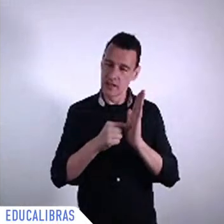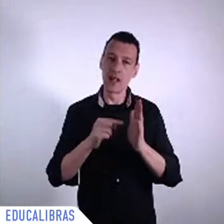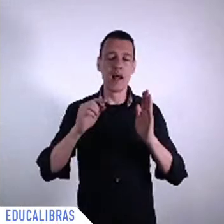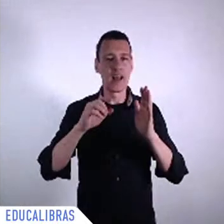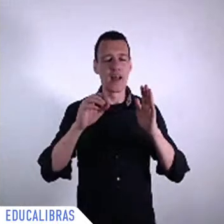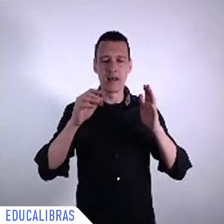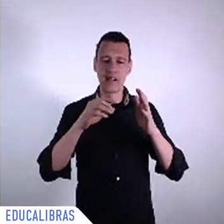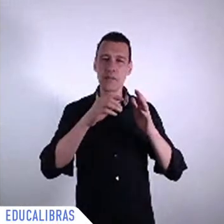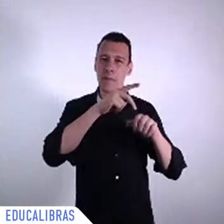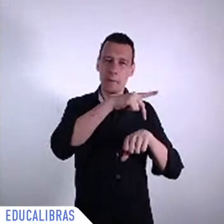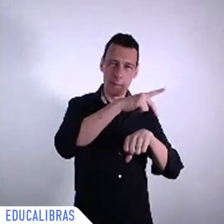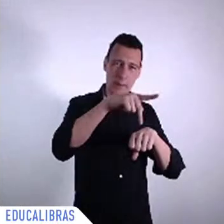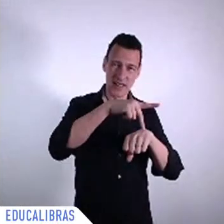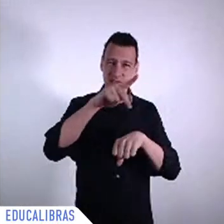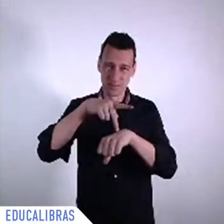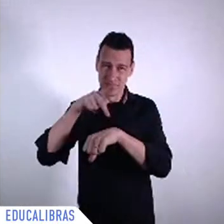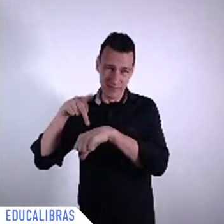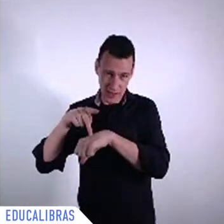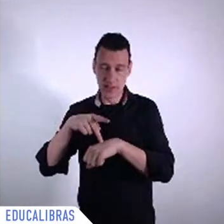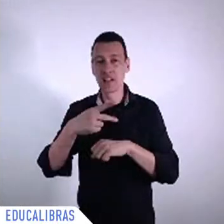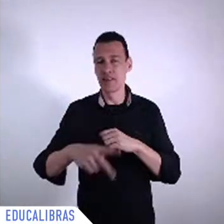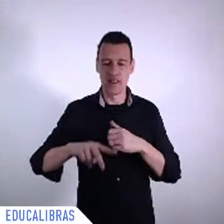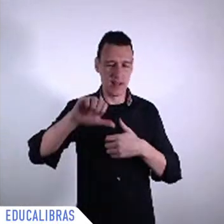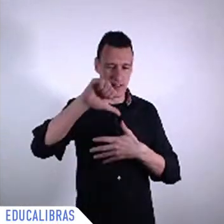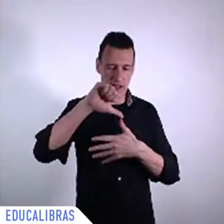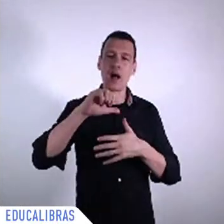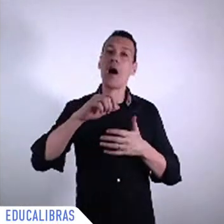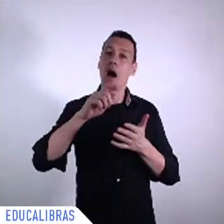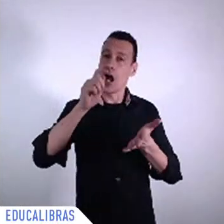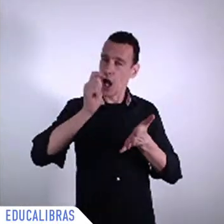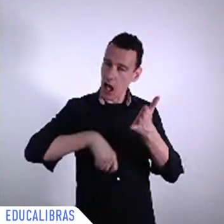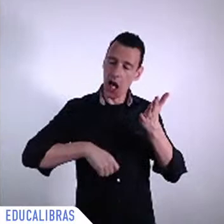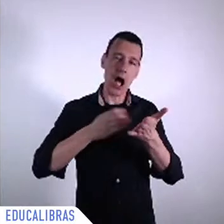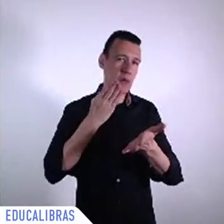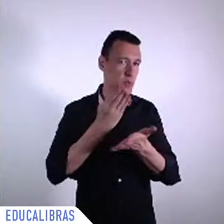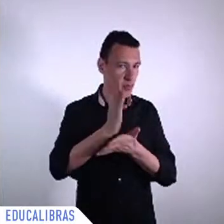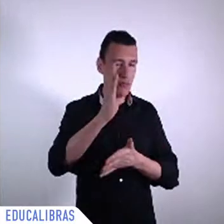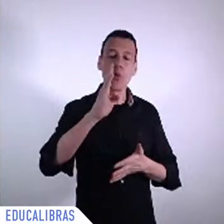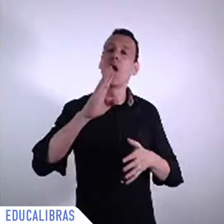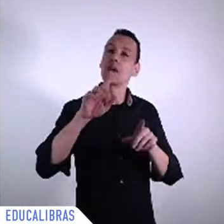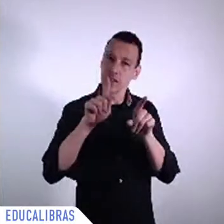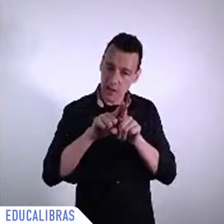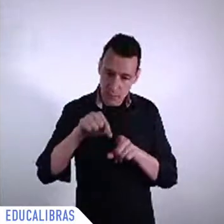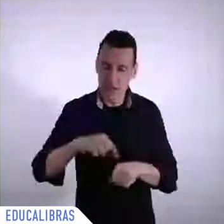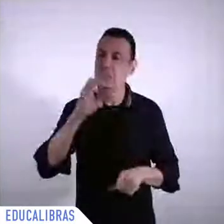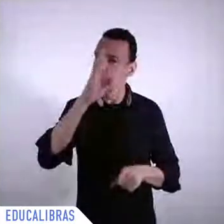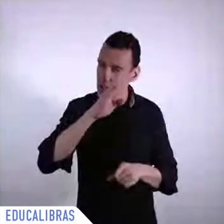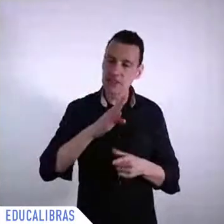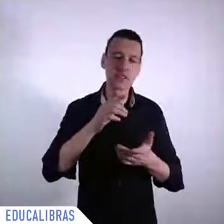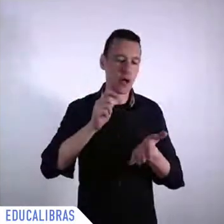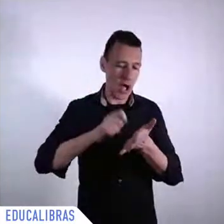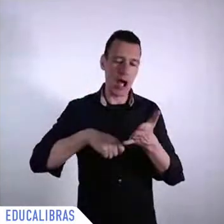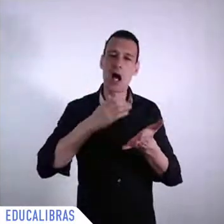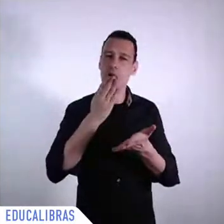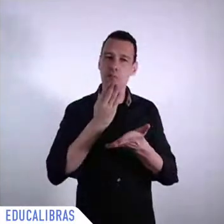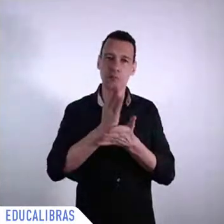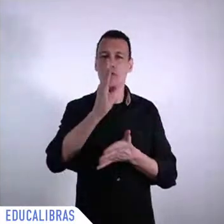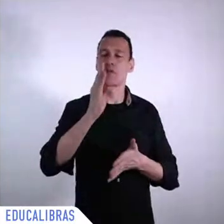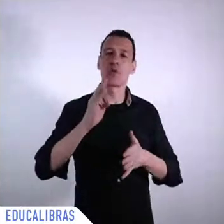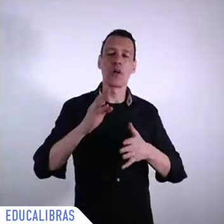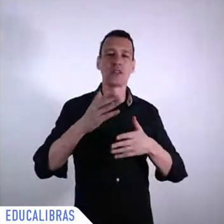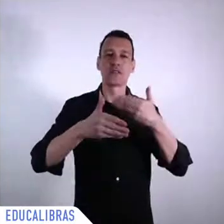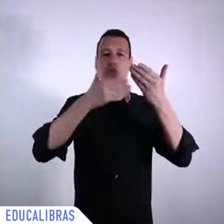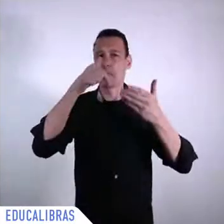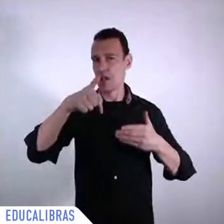technical but also political instrument to promote the social pillar of agenda 2030 and based on human